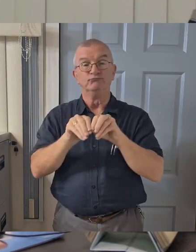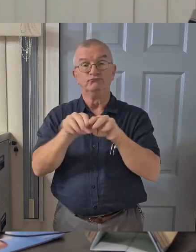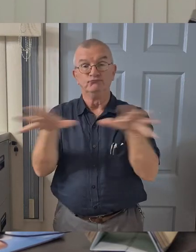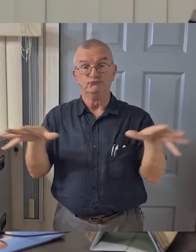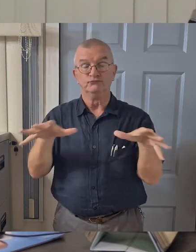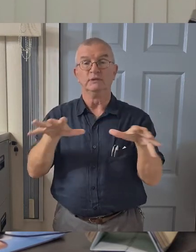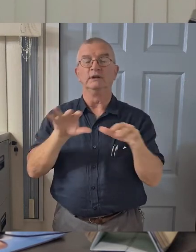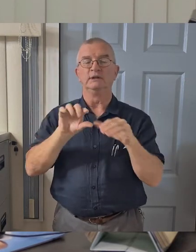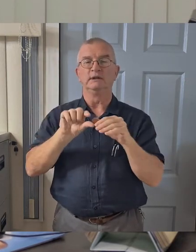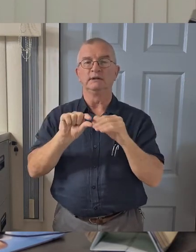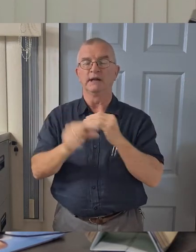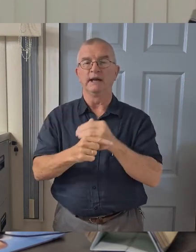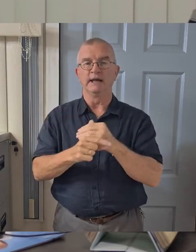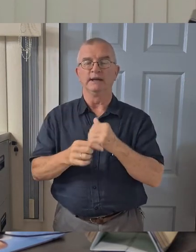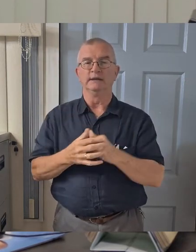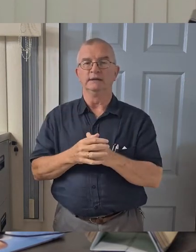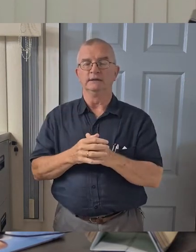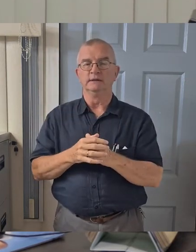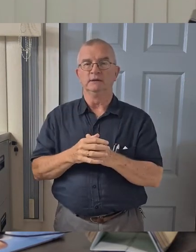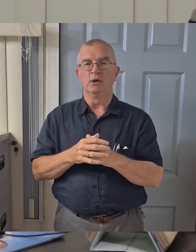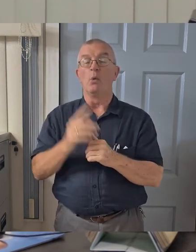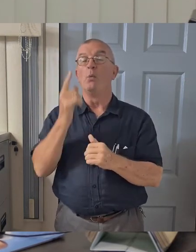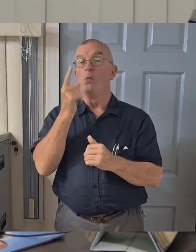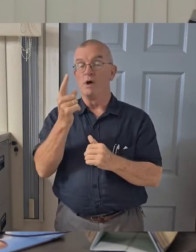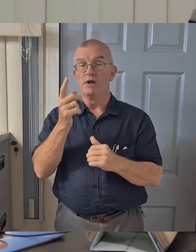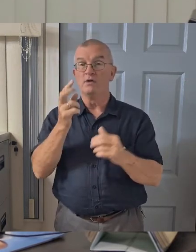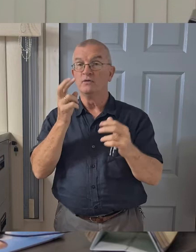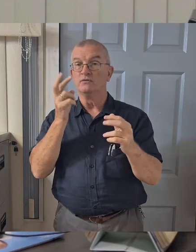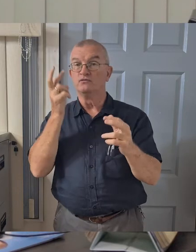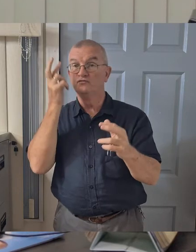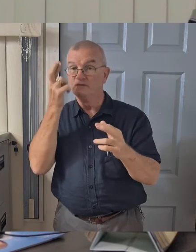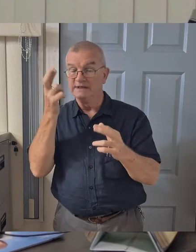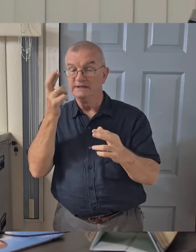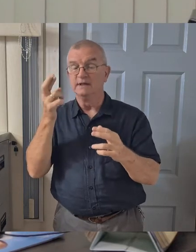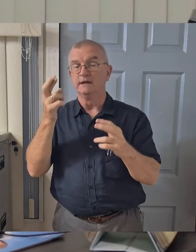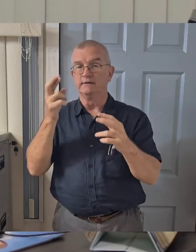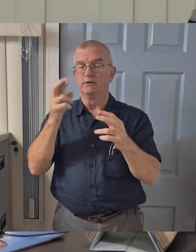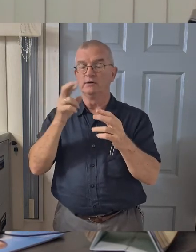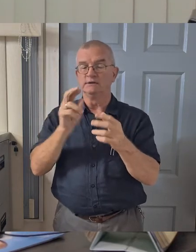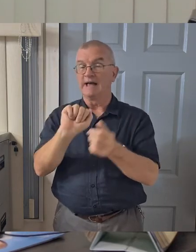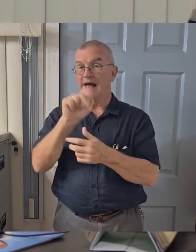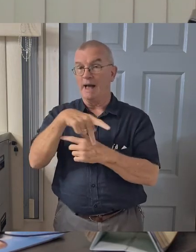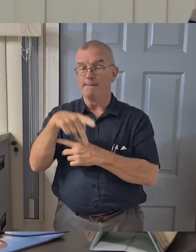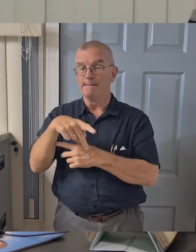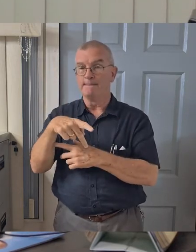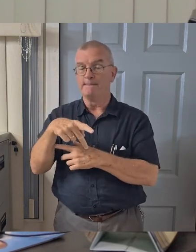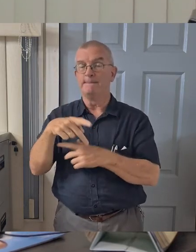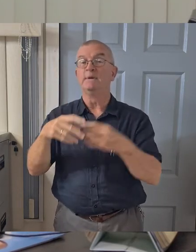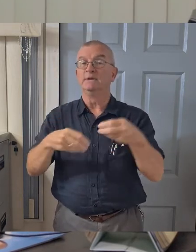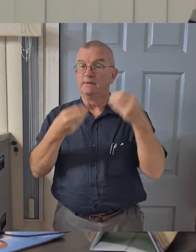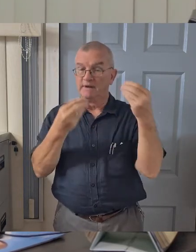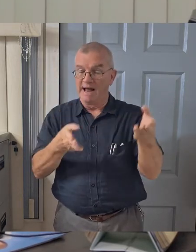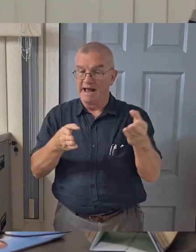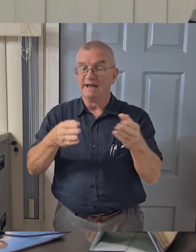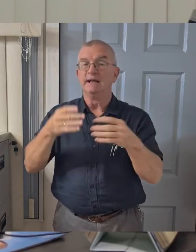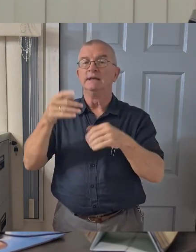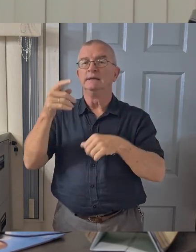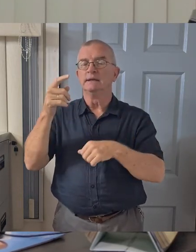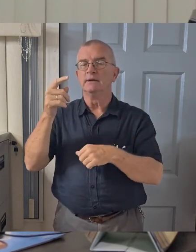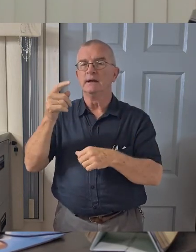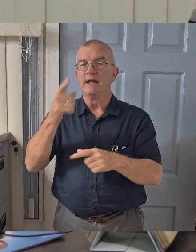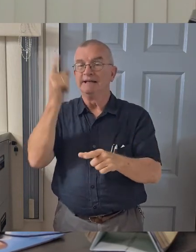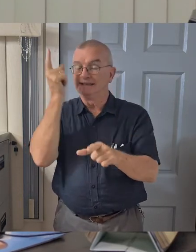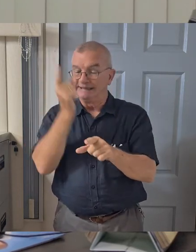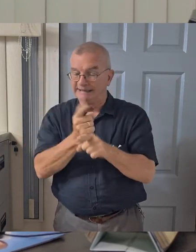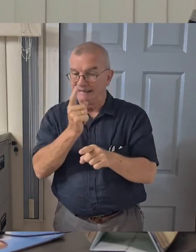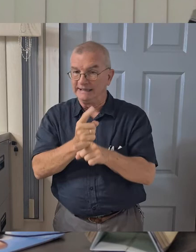One of the other purposes of the application is to provide accurate, timely, and relevant information